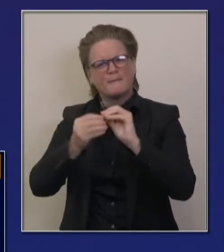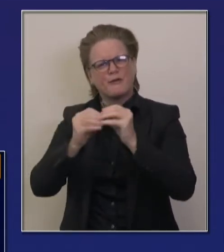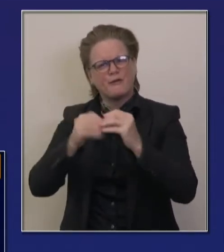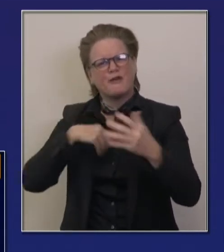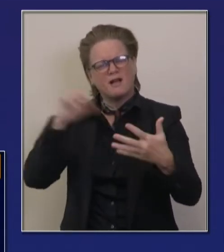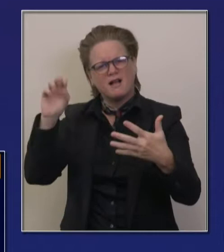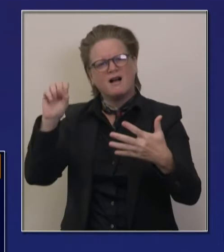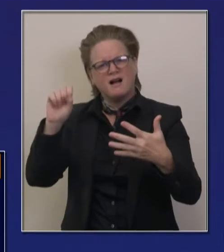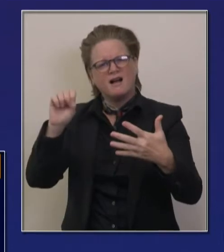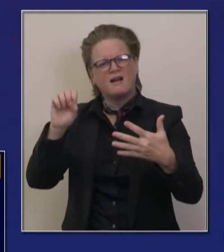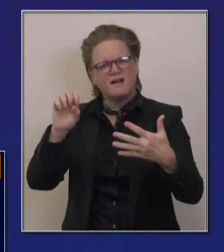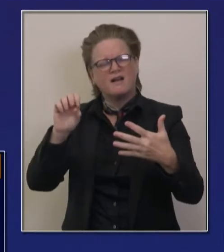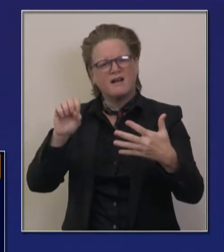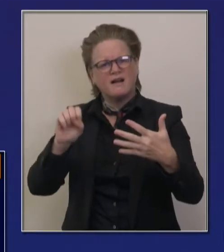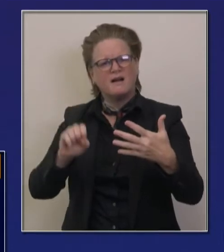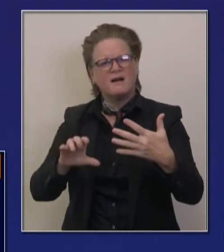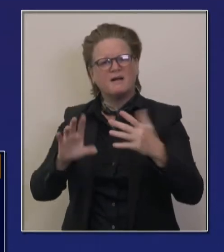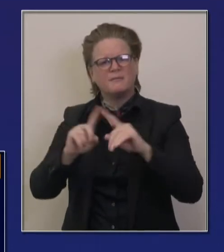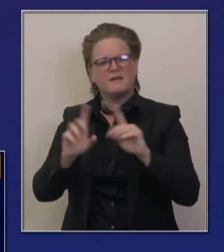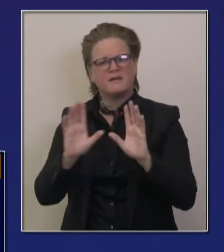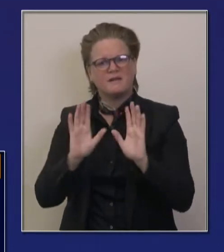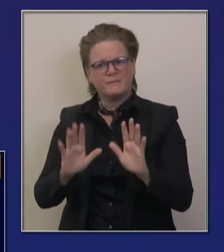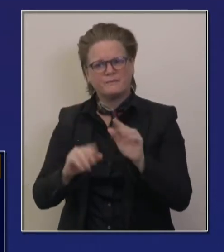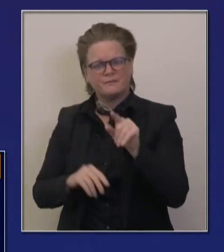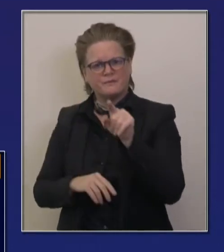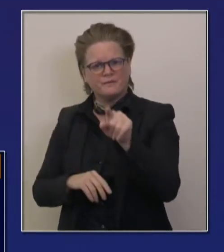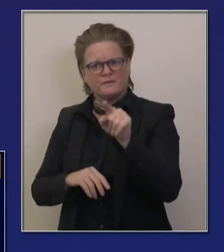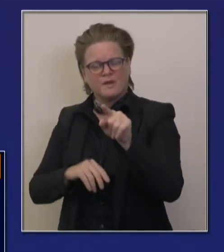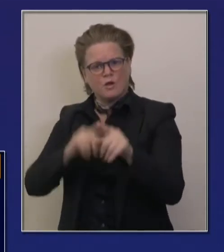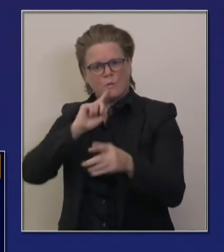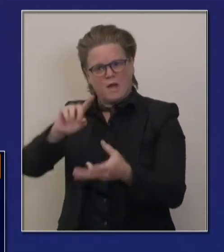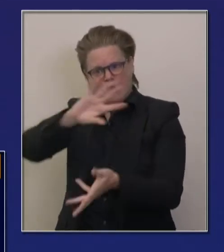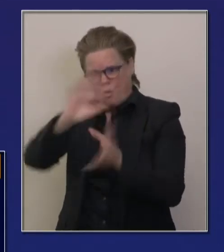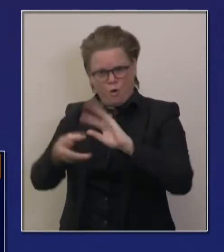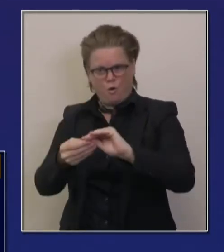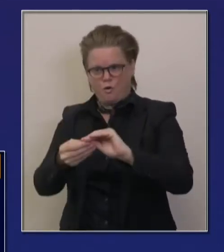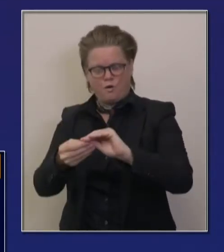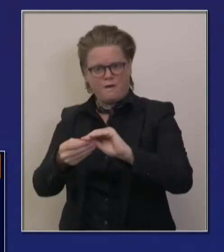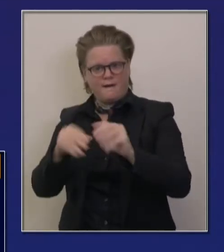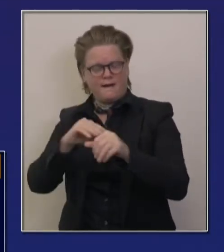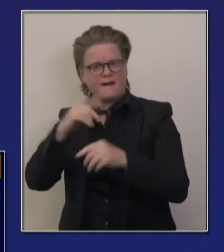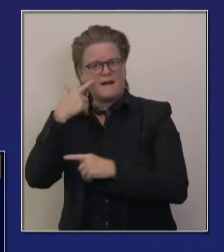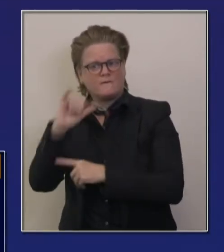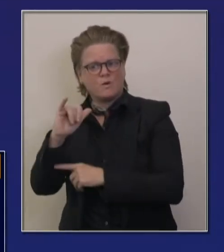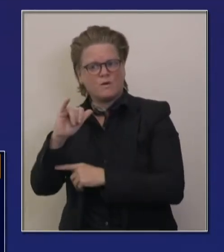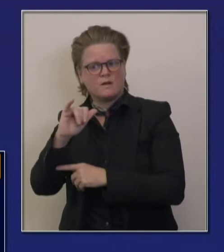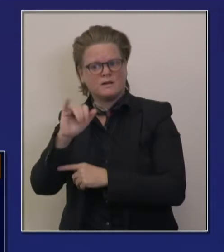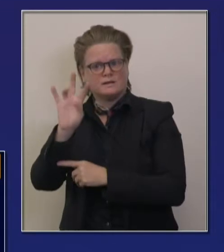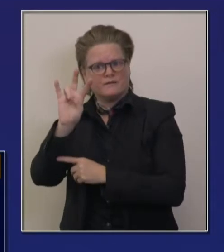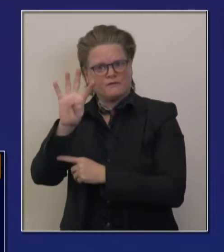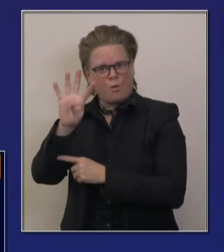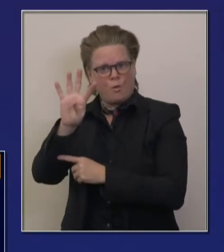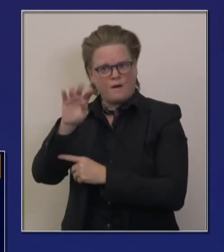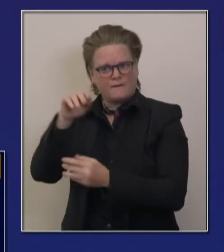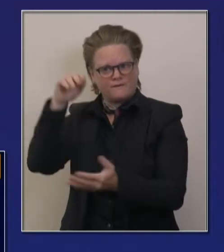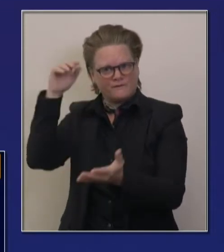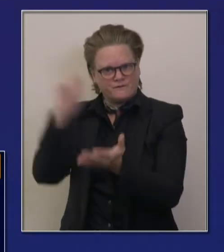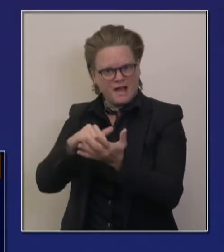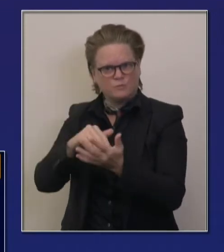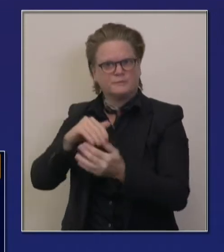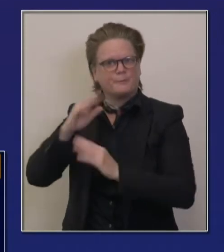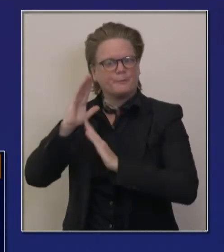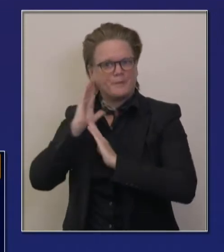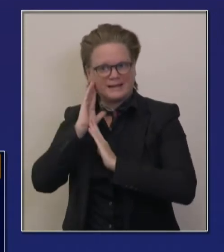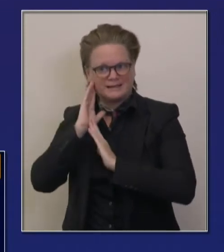,000 hospital beds in our hospital care system. This is the healthcare capacity, not our